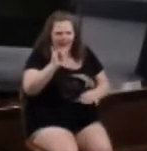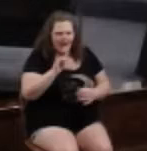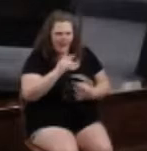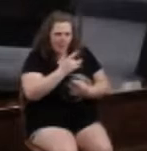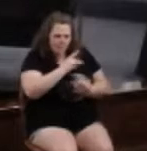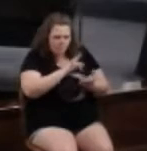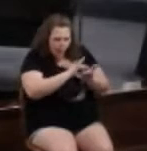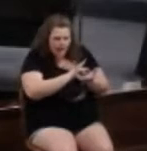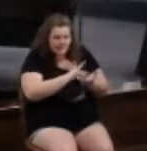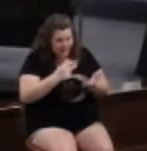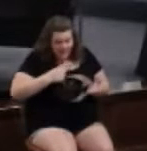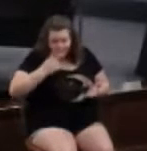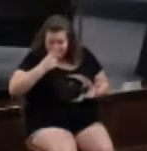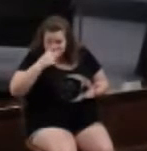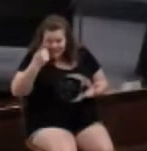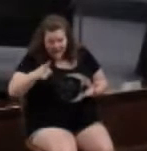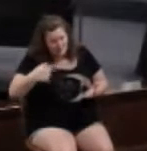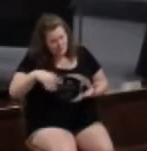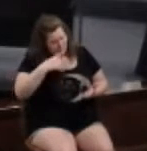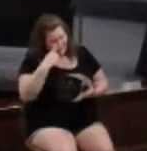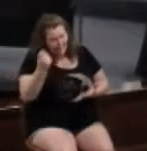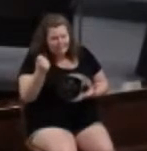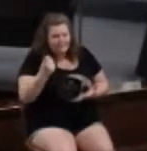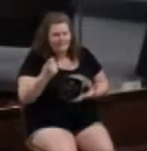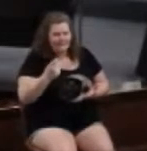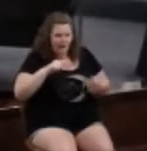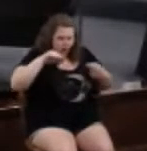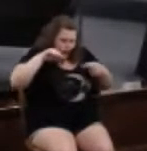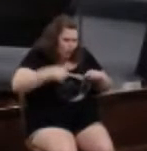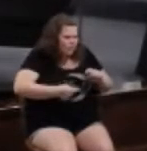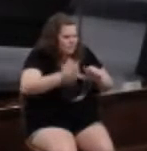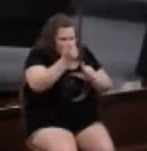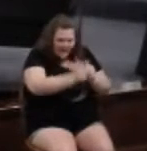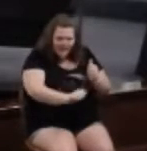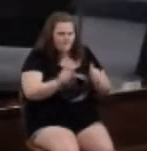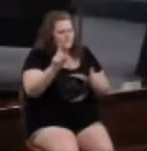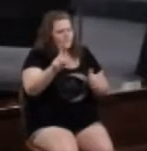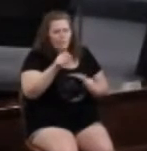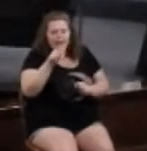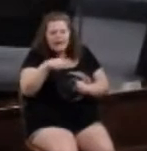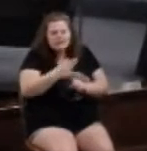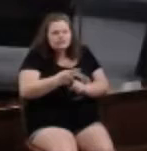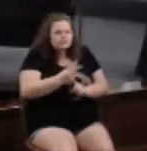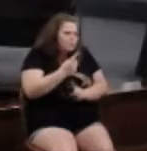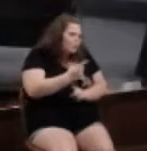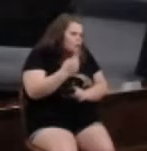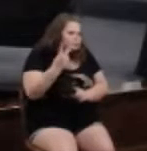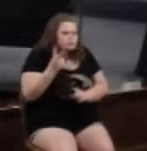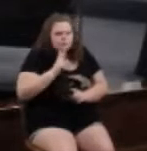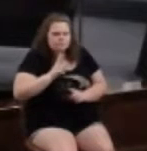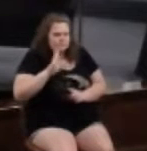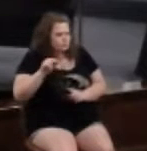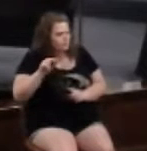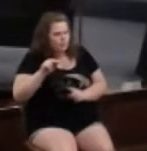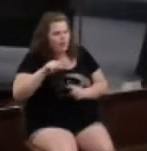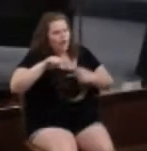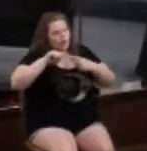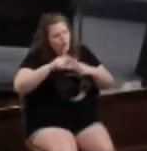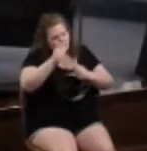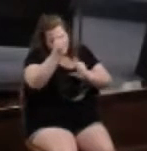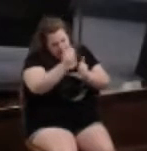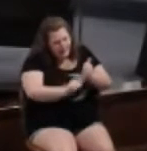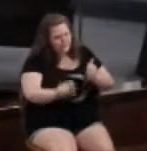And I've seen it happen, and it's ugly, and it hurts everyone. Not just one or two people. It hurts